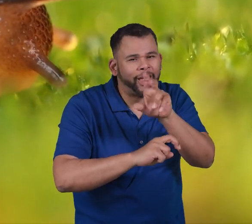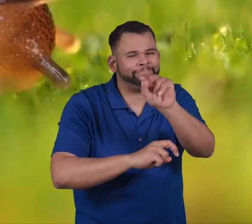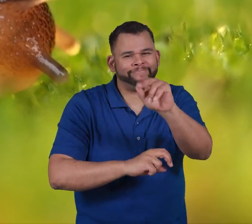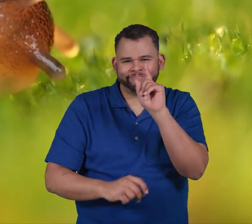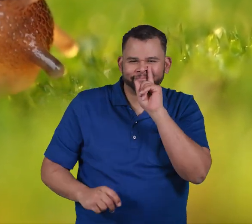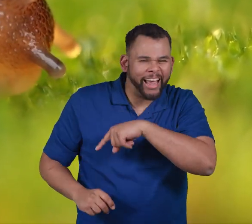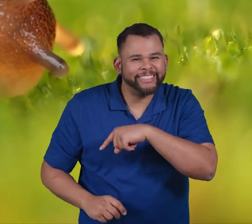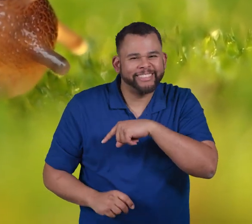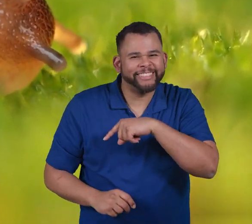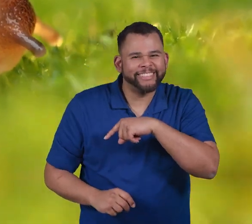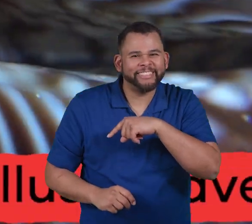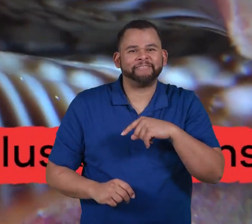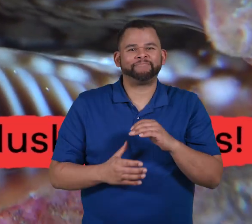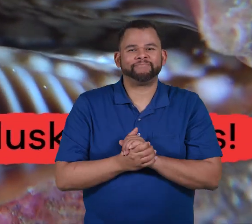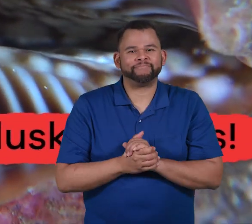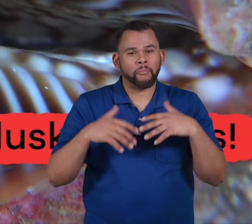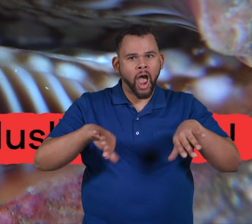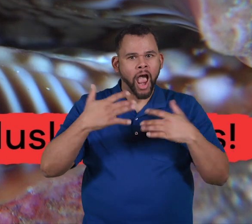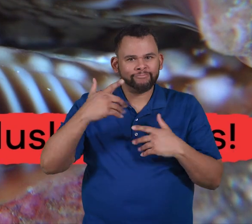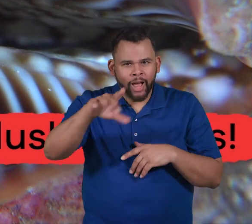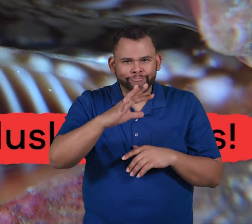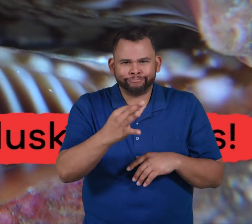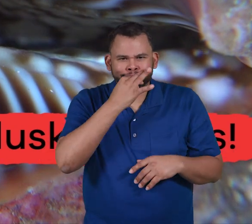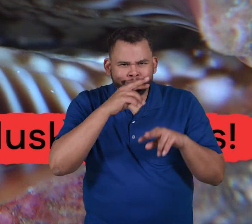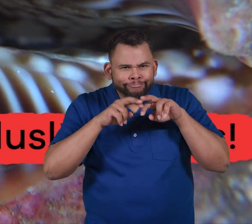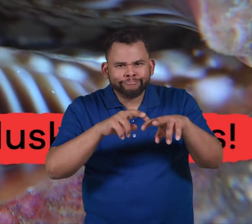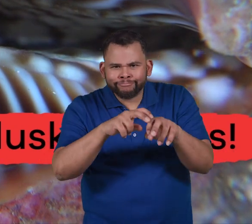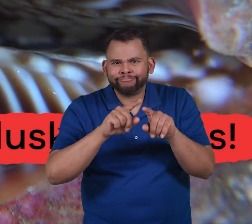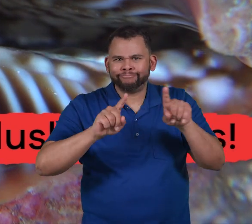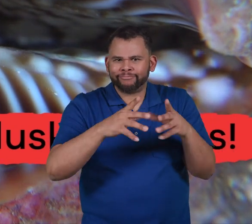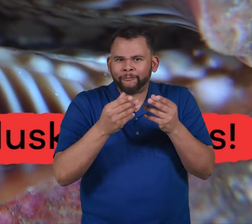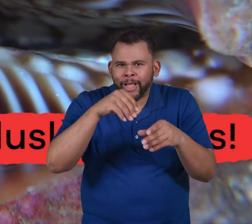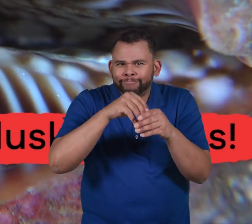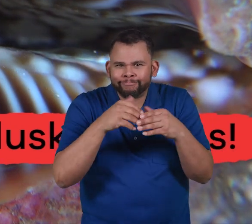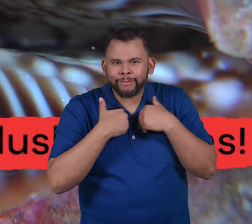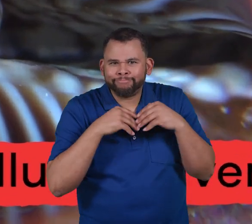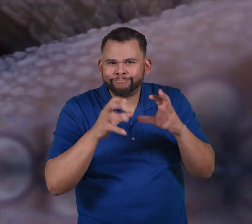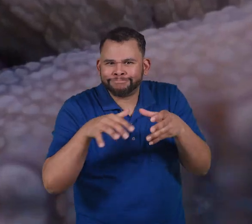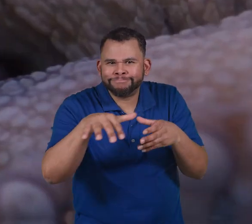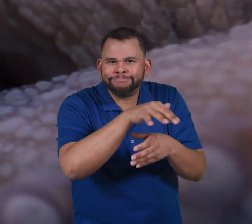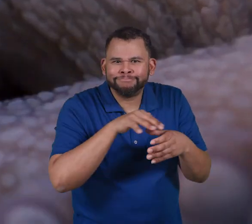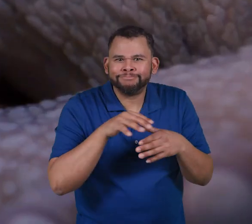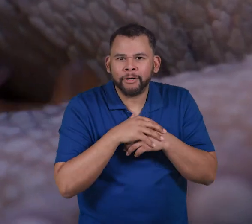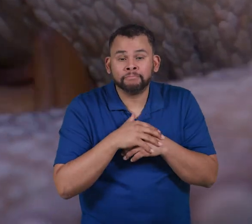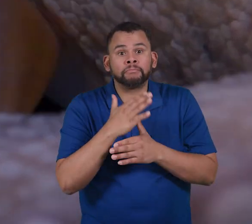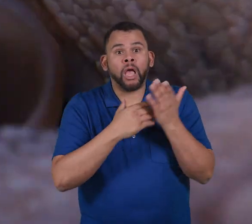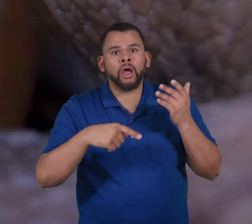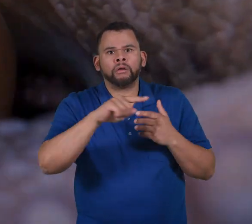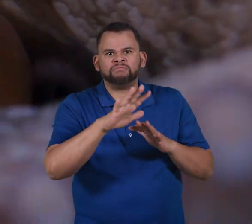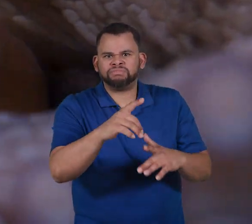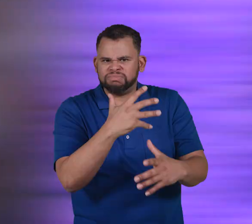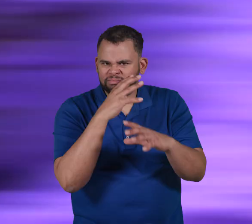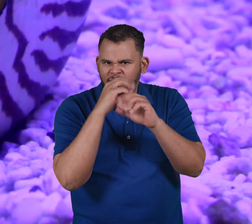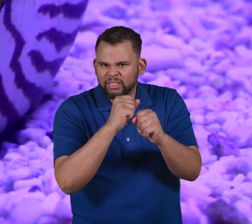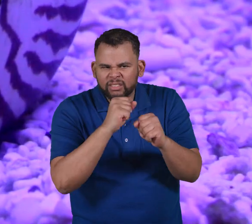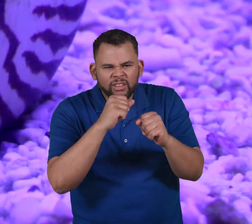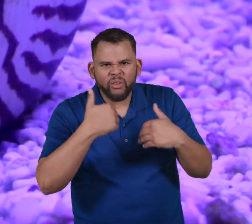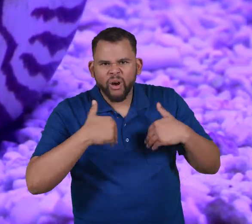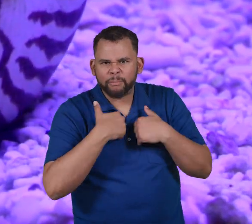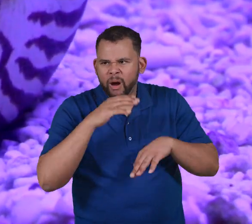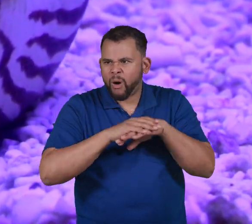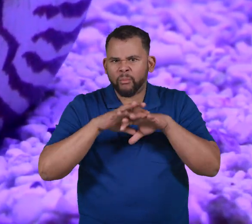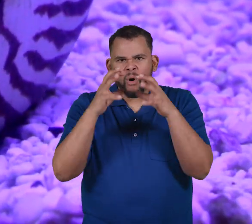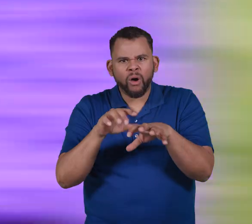False. Marvelous job, mollusk mavens. Mollusks are some of the most intriguing